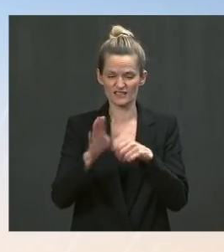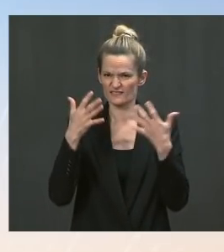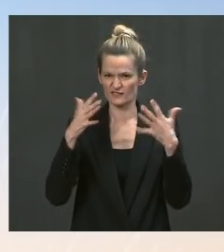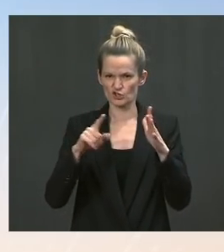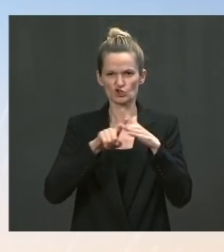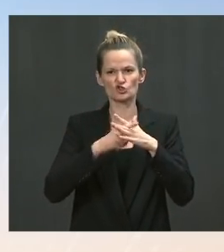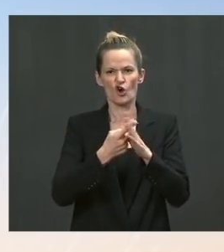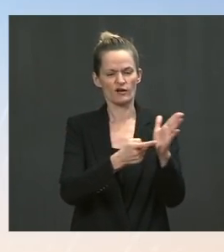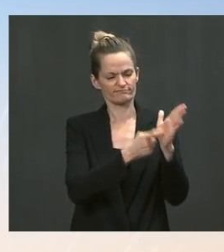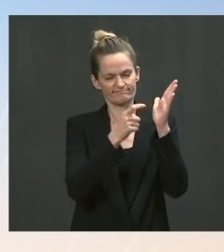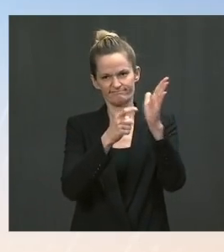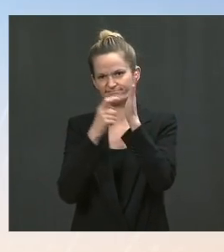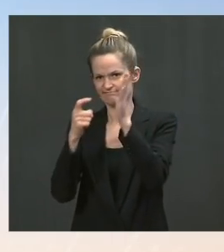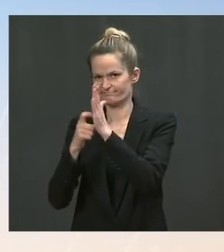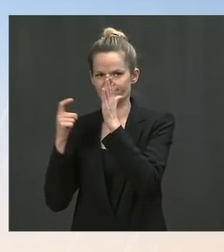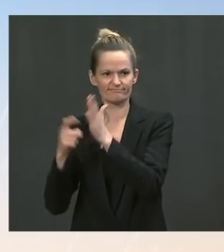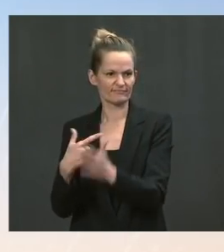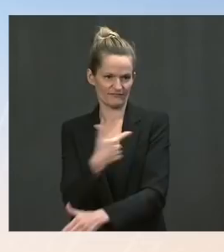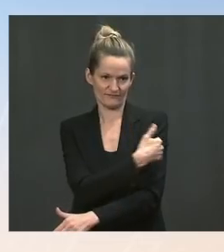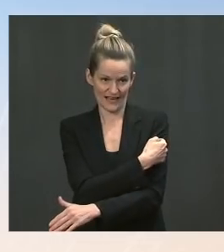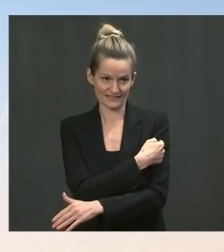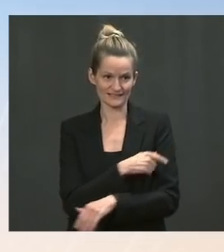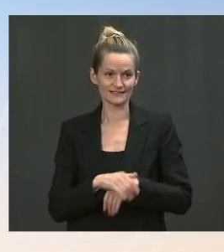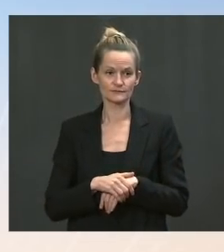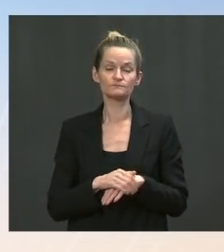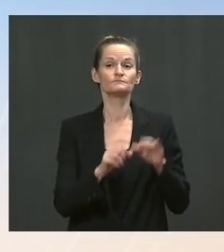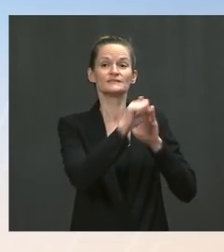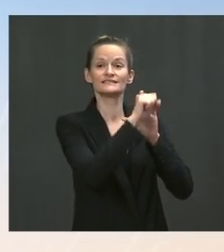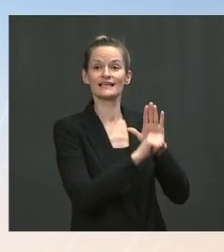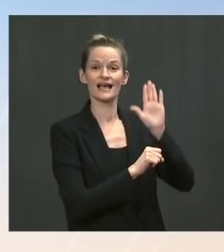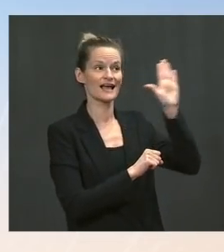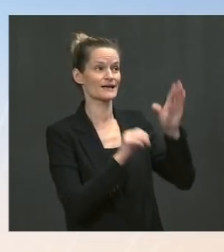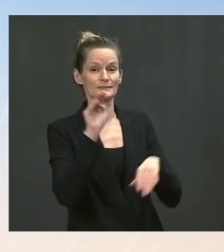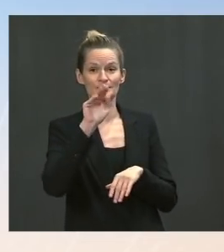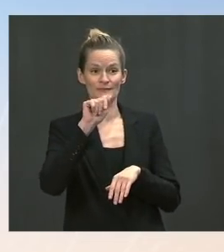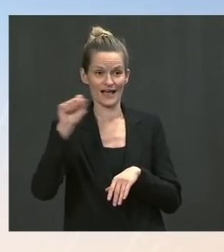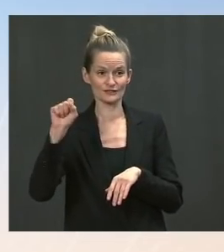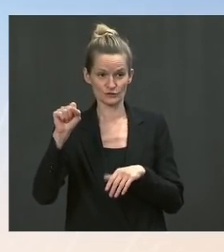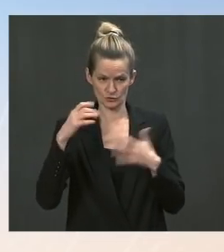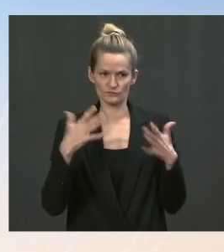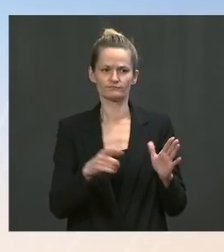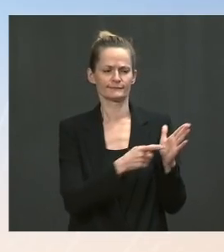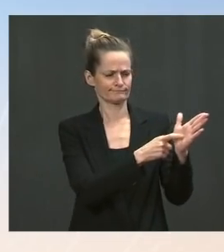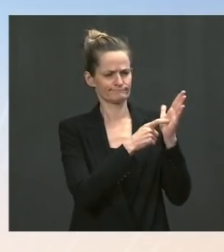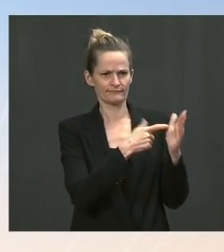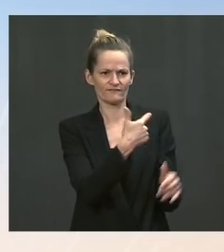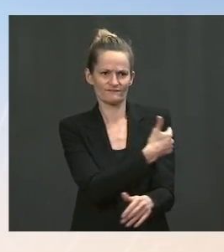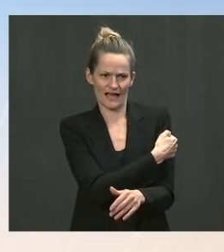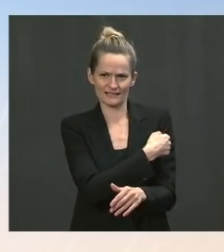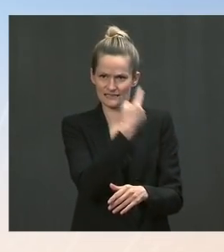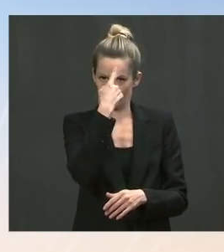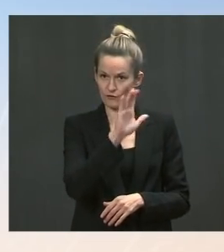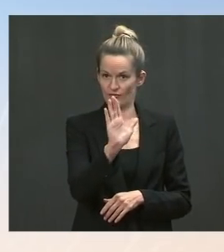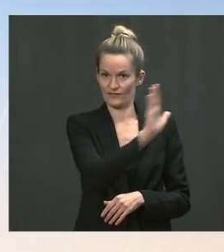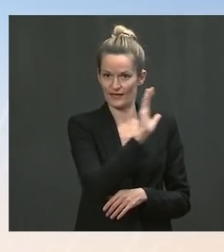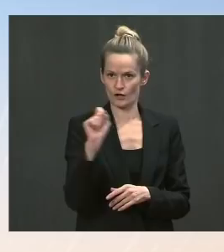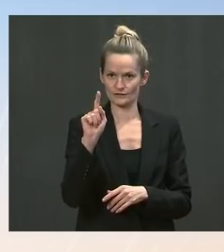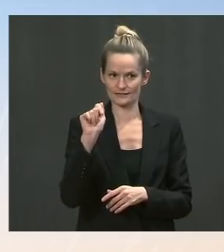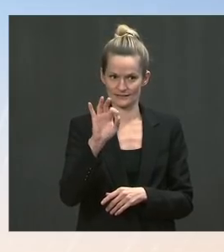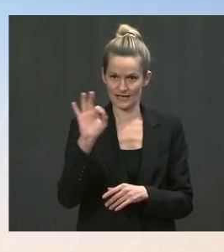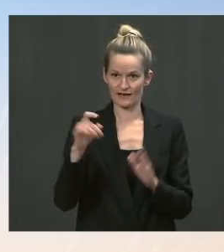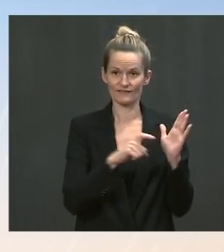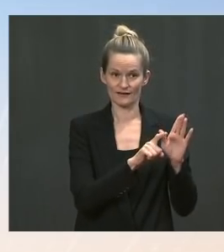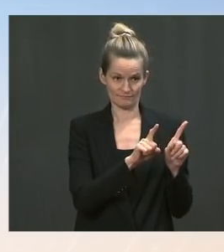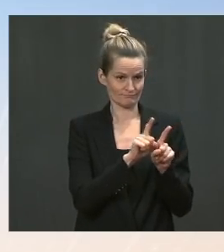home staff. And Maryland and Virginia announced vaccination requirements for state employees. I'd note two of those three states are led by Republican